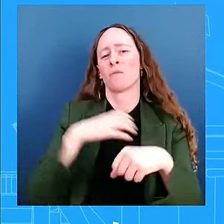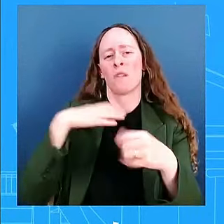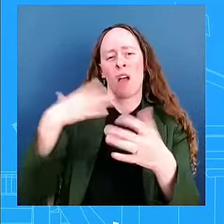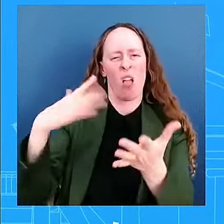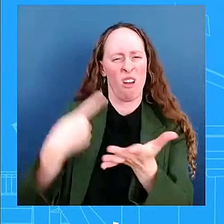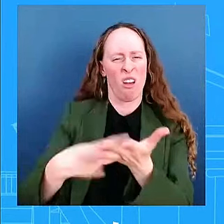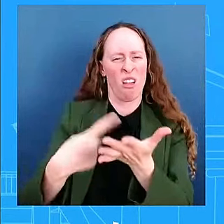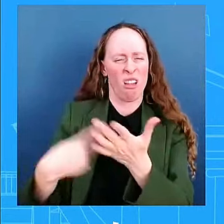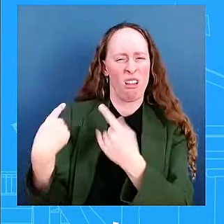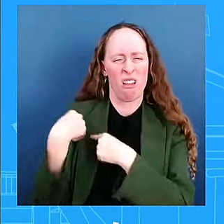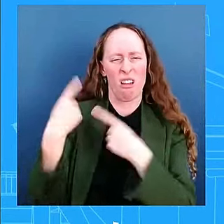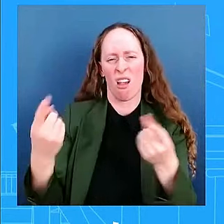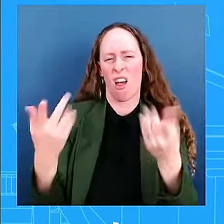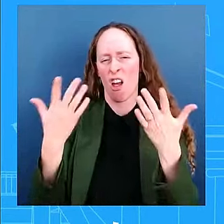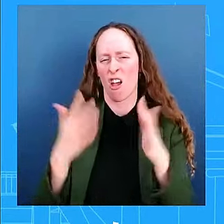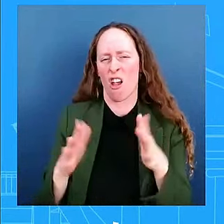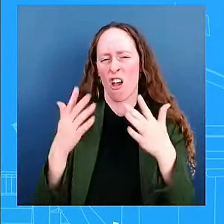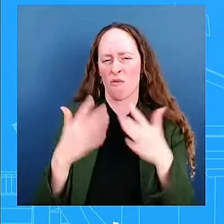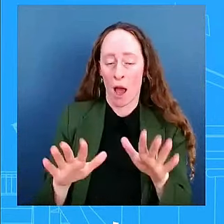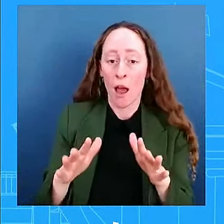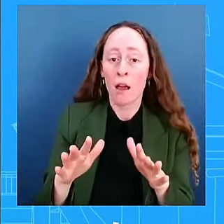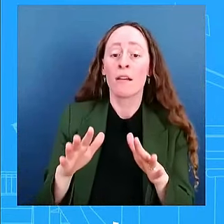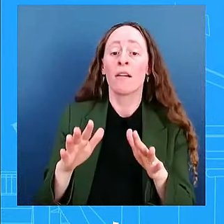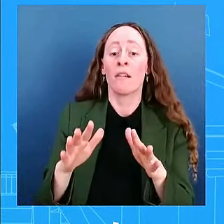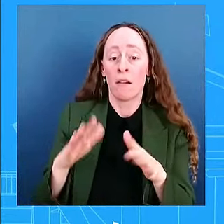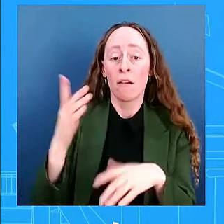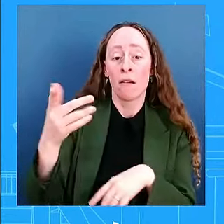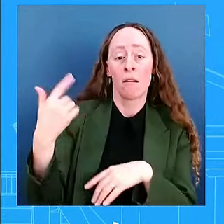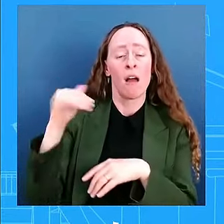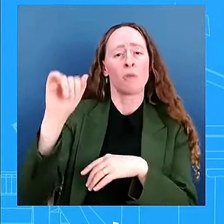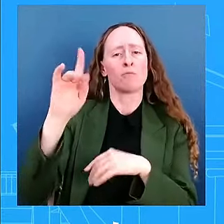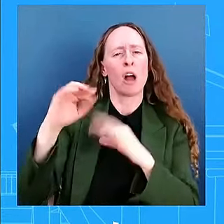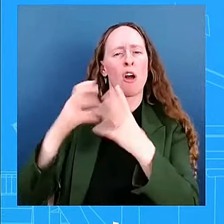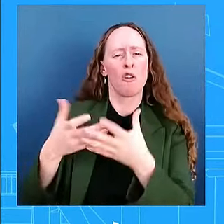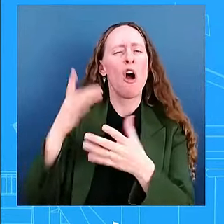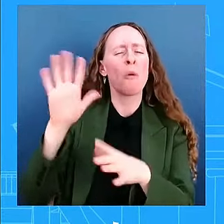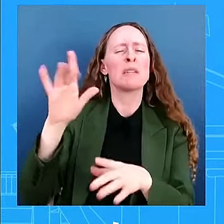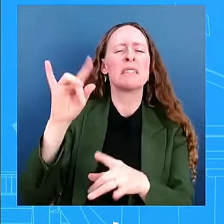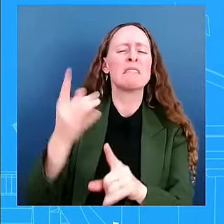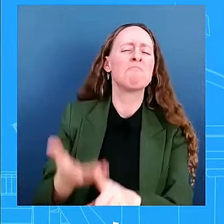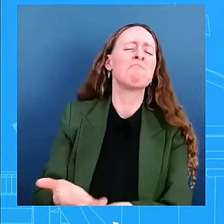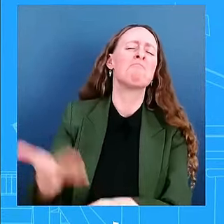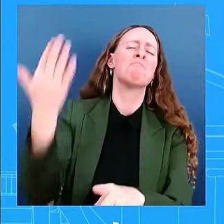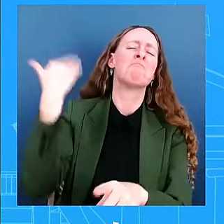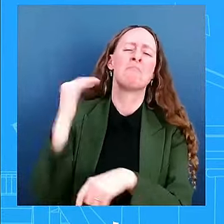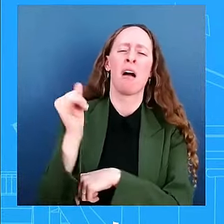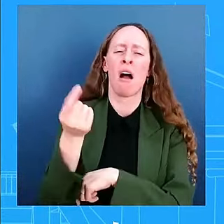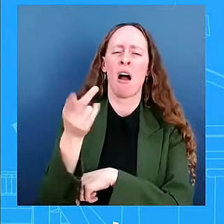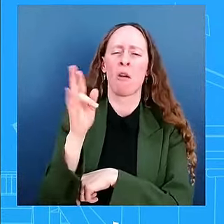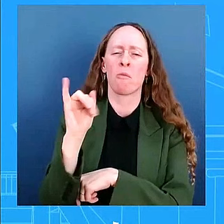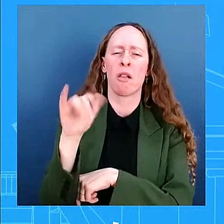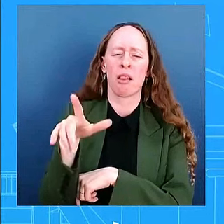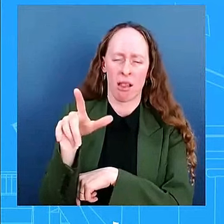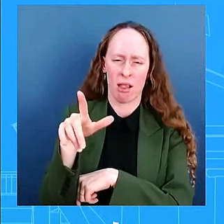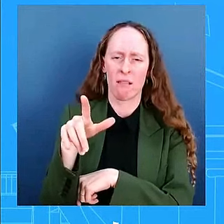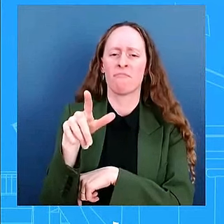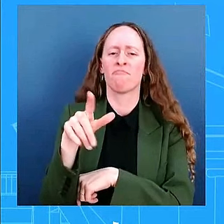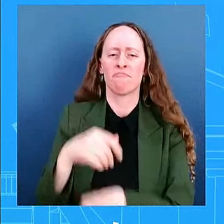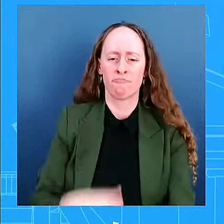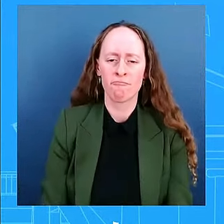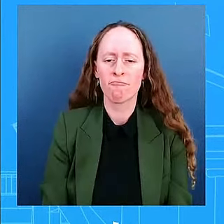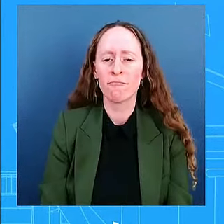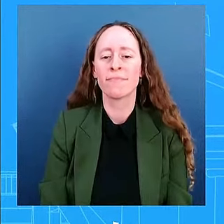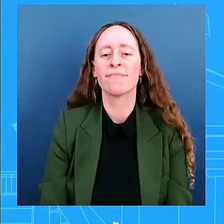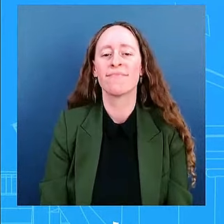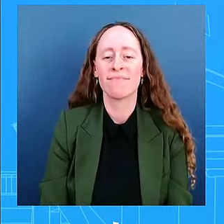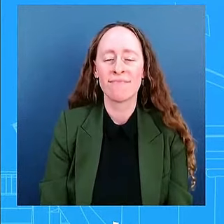the administration did something similar back in April and that that was received. That letter that we did back in